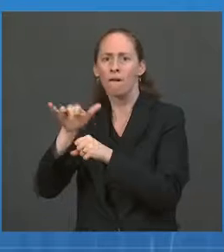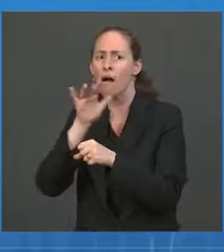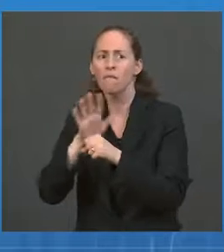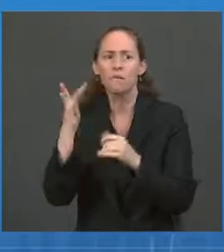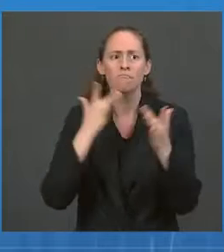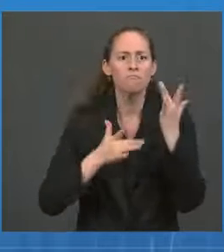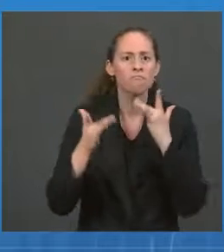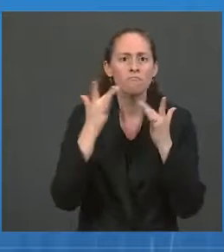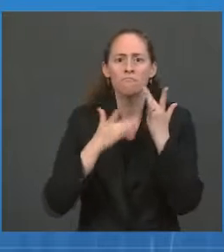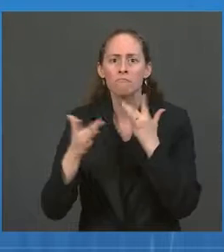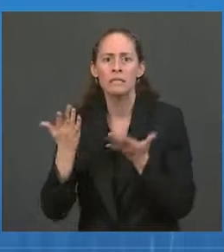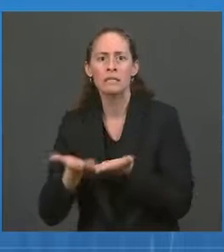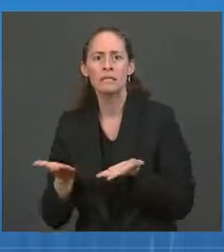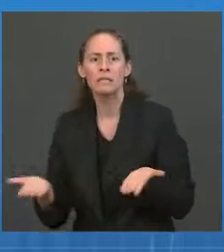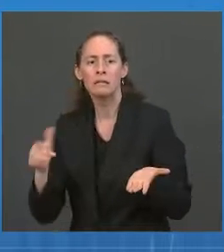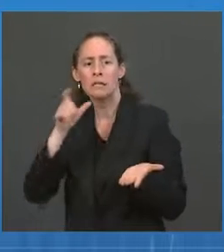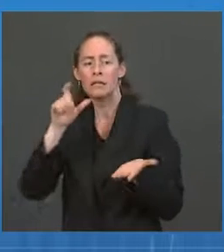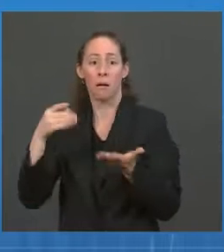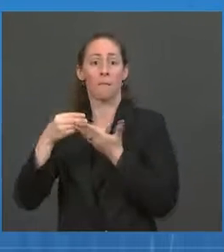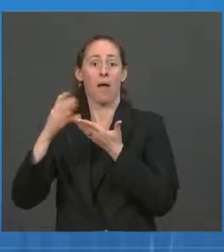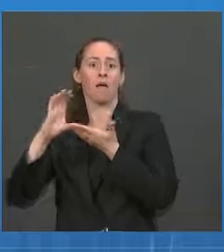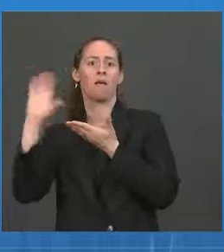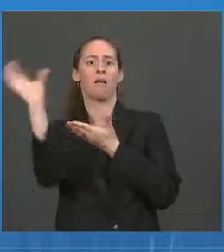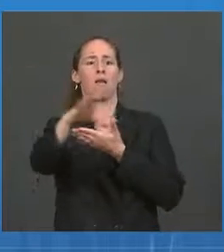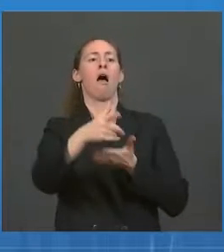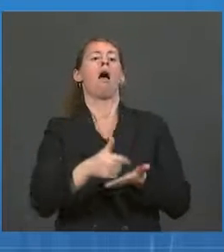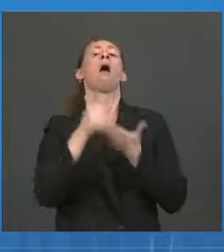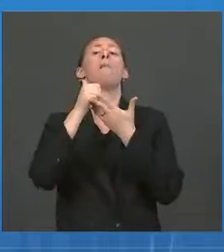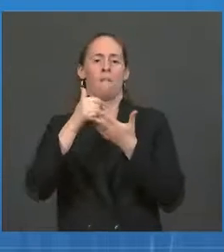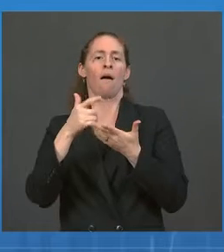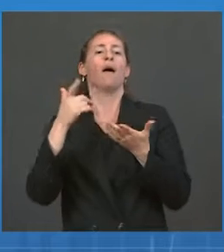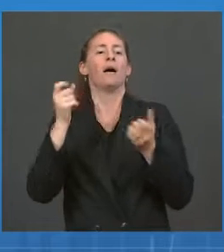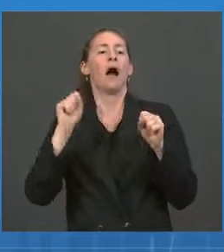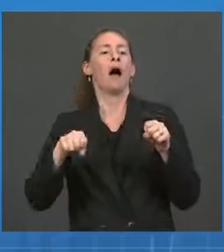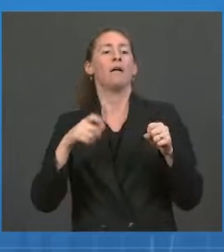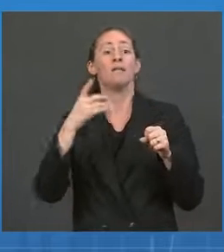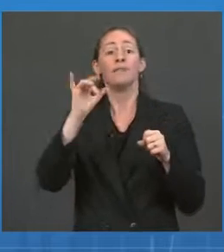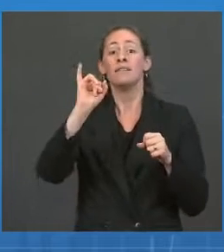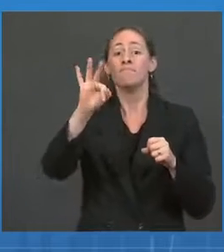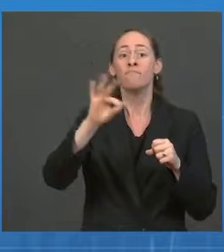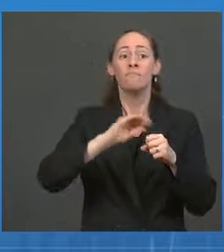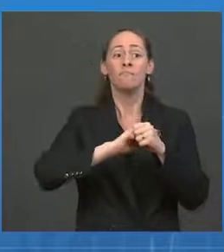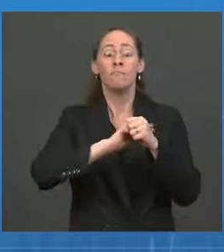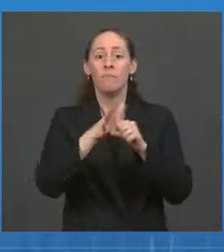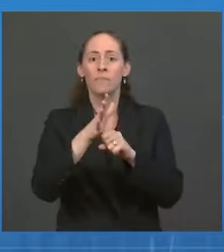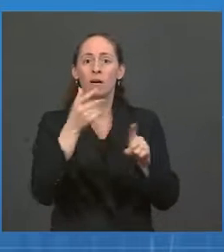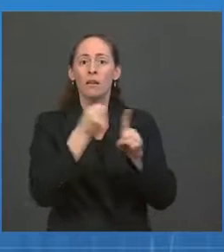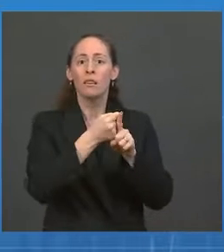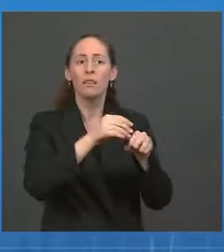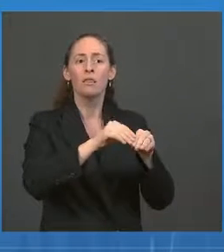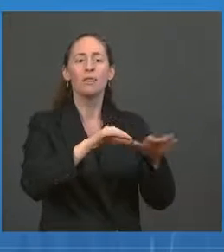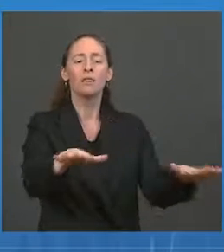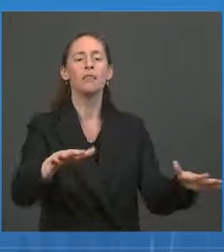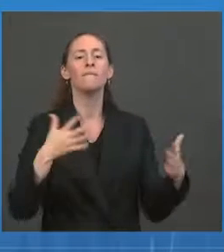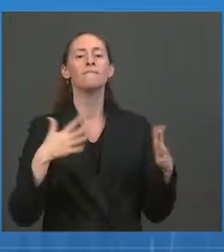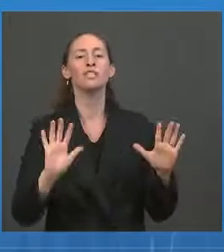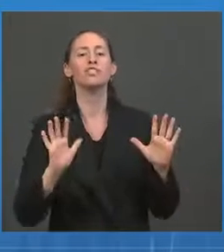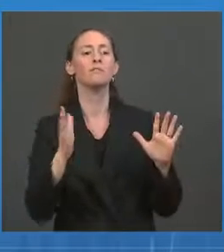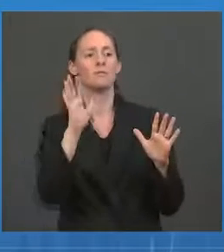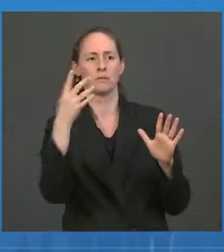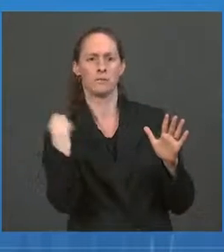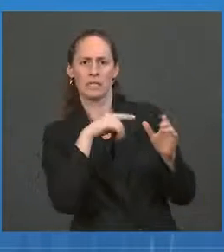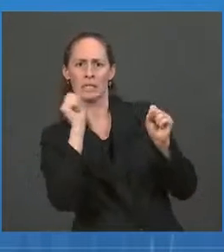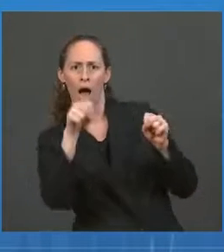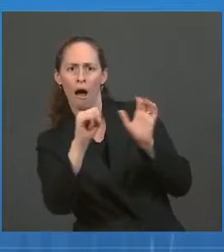respond, and extinguish COVID outbreaks. It will help them hire more staff, further increase vaccinations of all types,